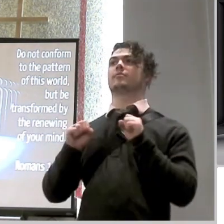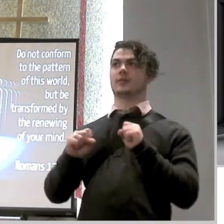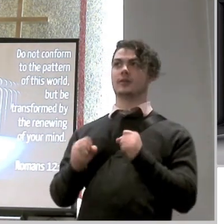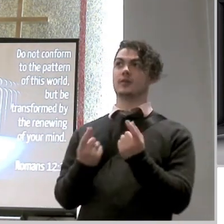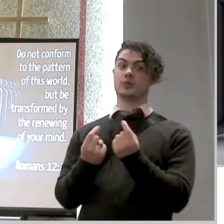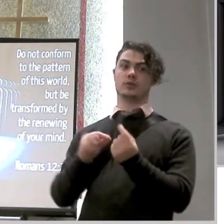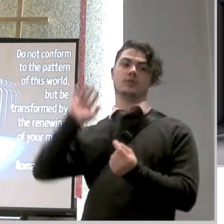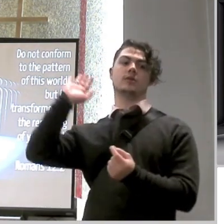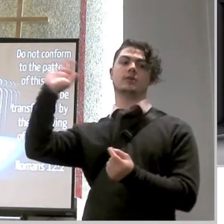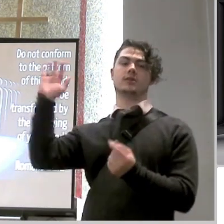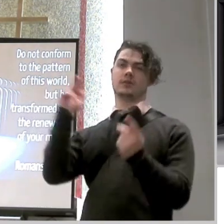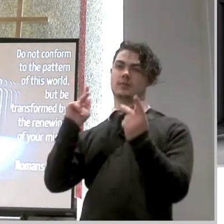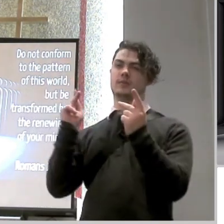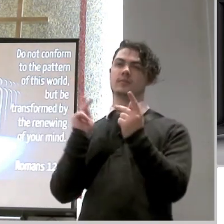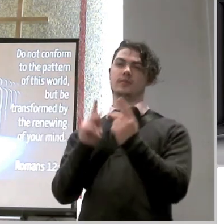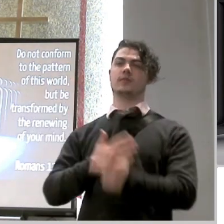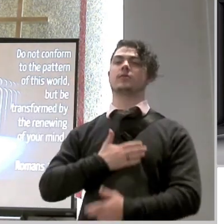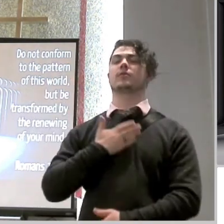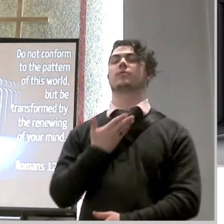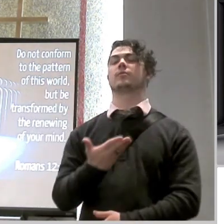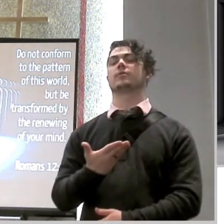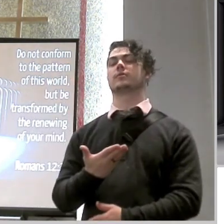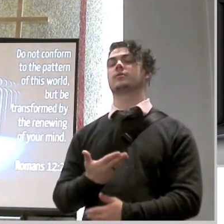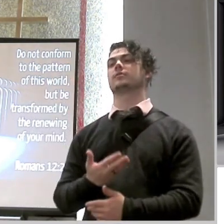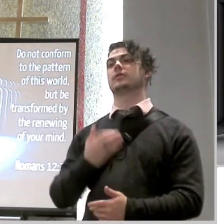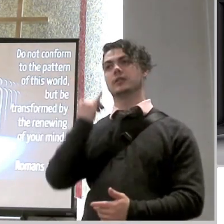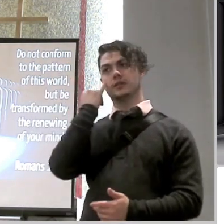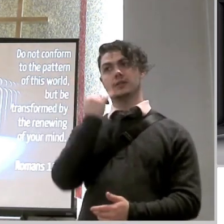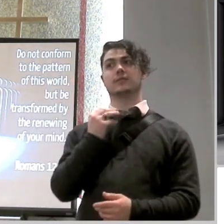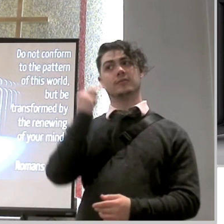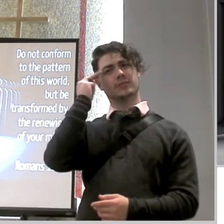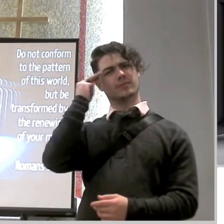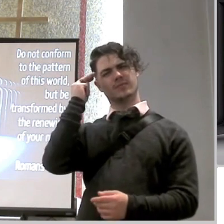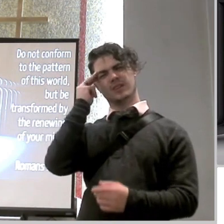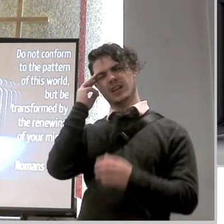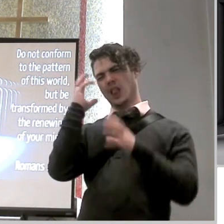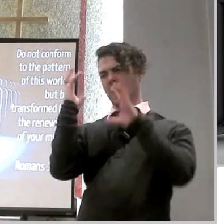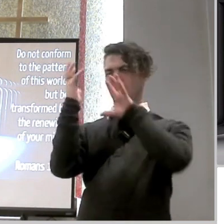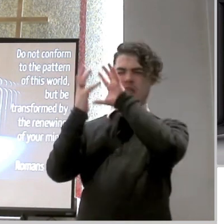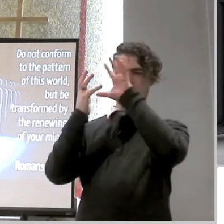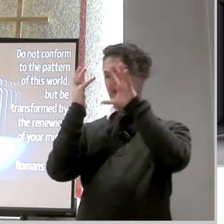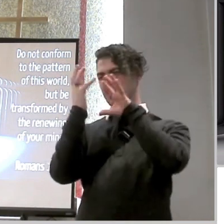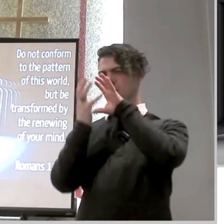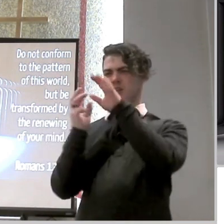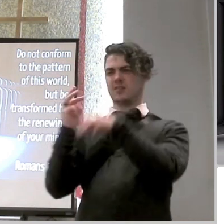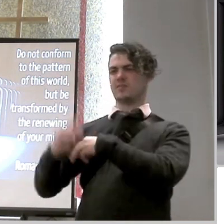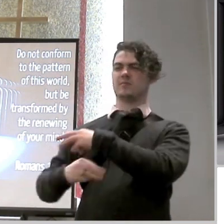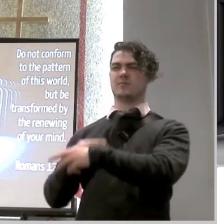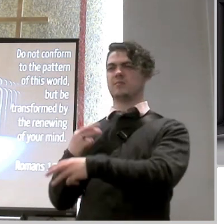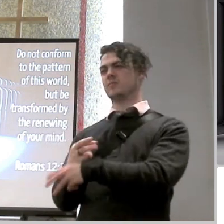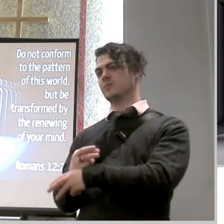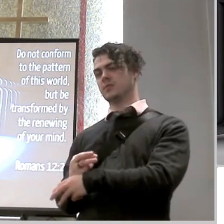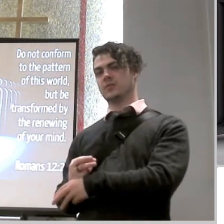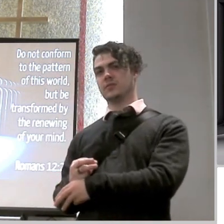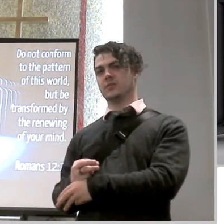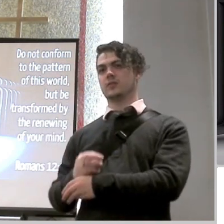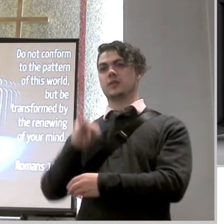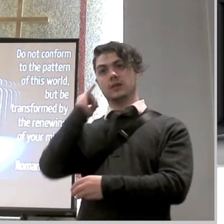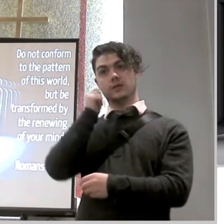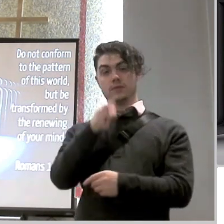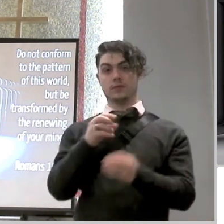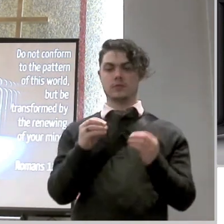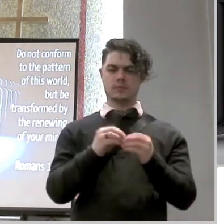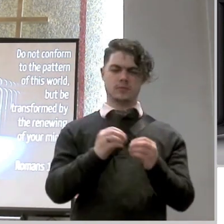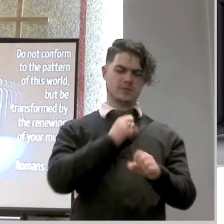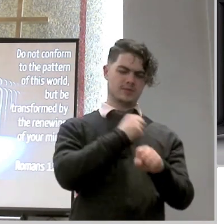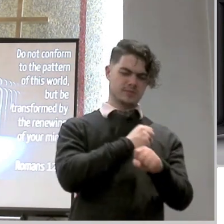perfect will we can't understand that if our mind is clouded by the things of this world but the more word that goes in the more likely